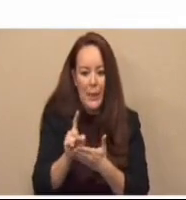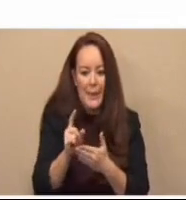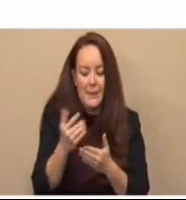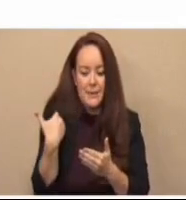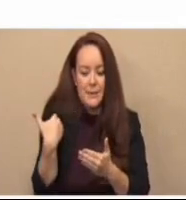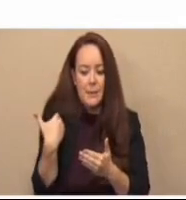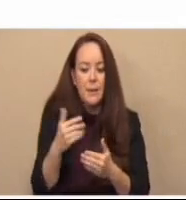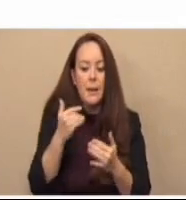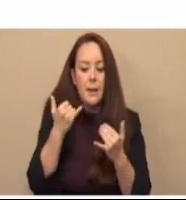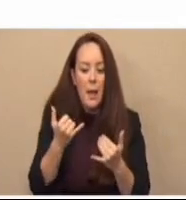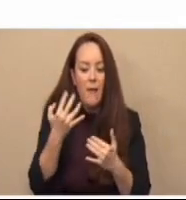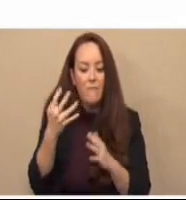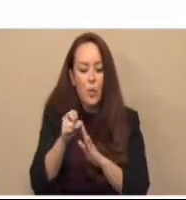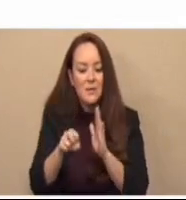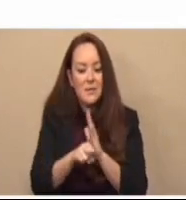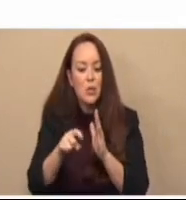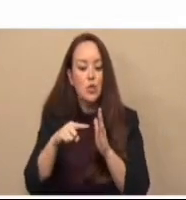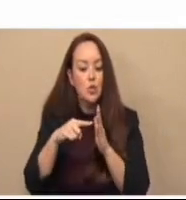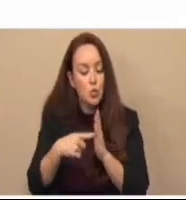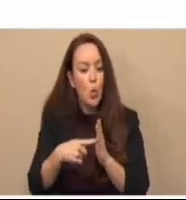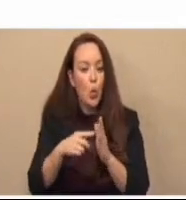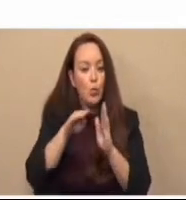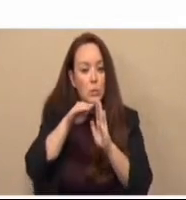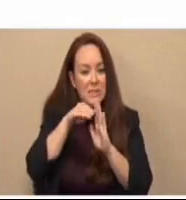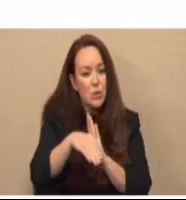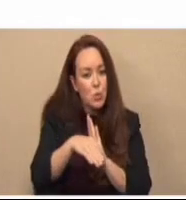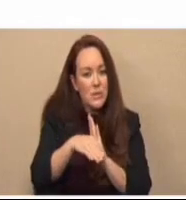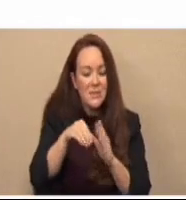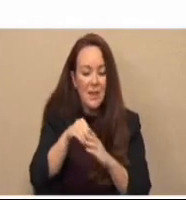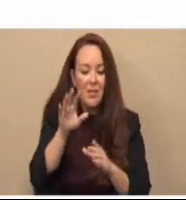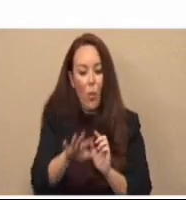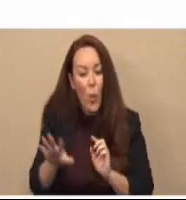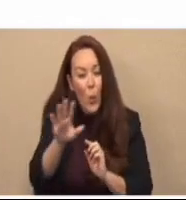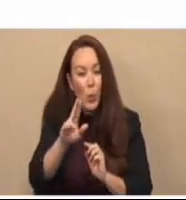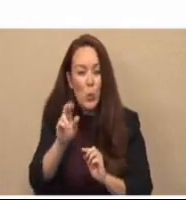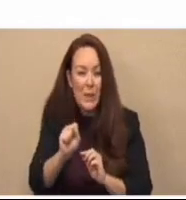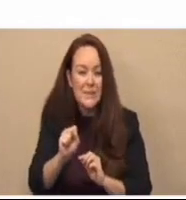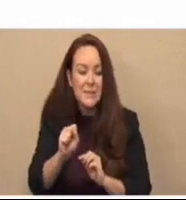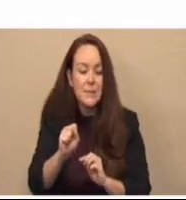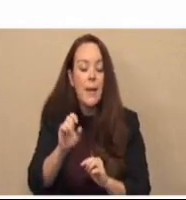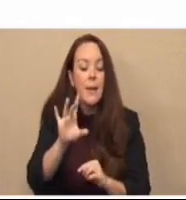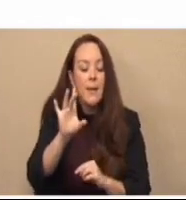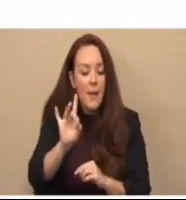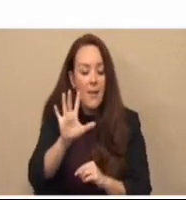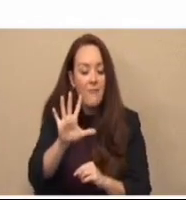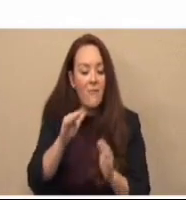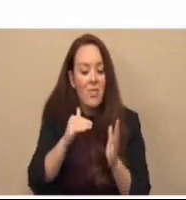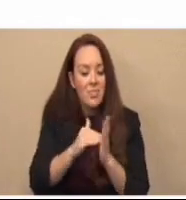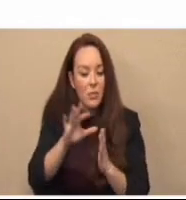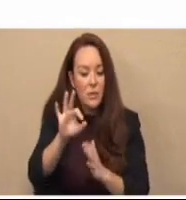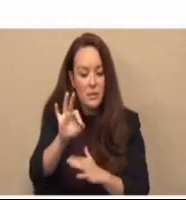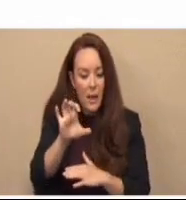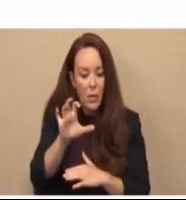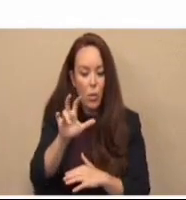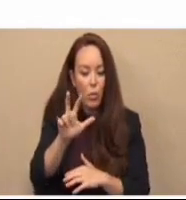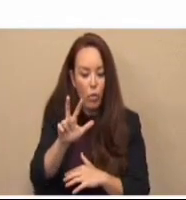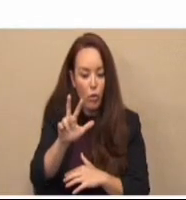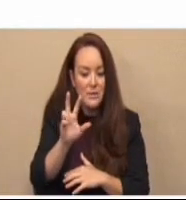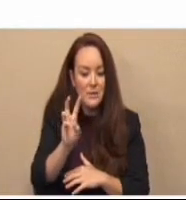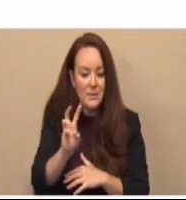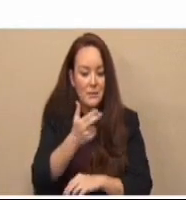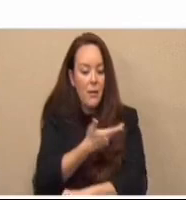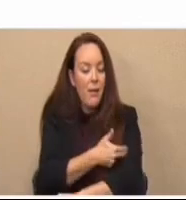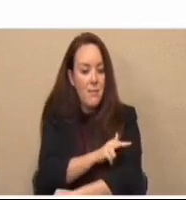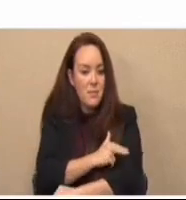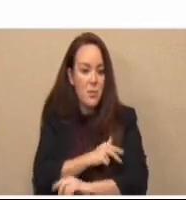are showing downward trends in the entire United States. There were 85,936